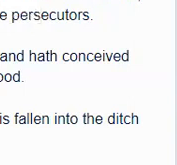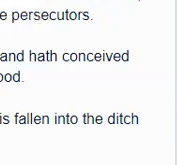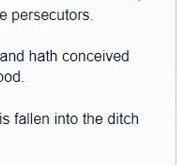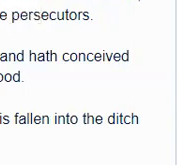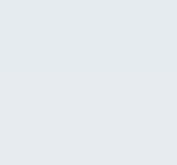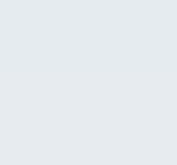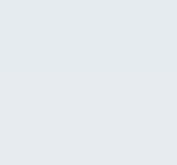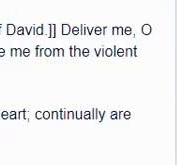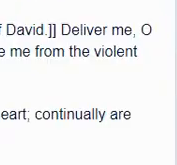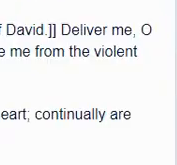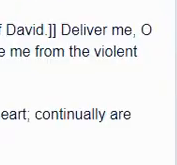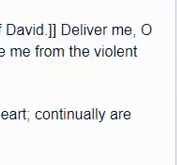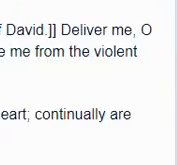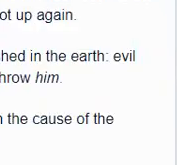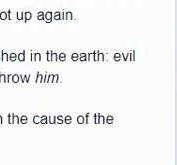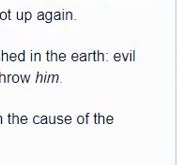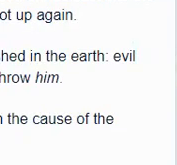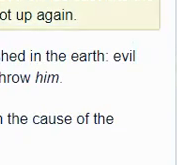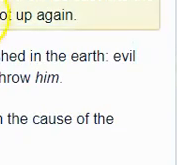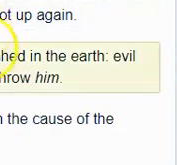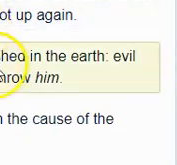psalms 40 140 verse 9